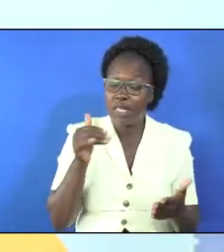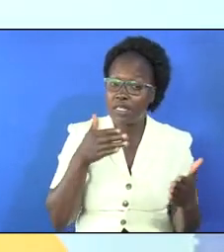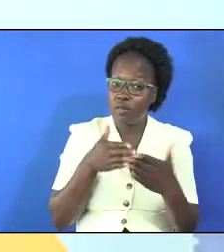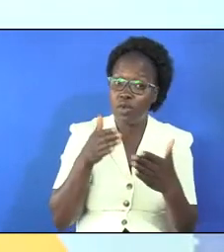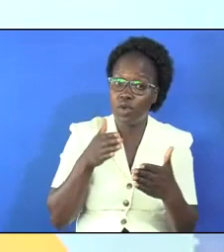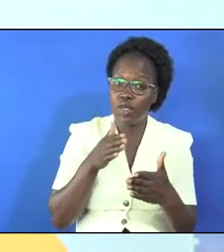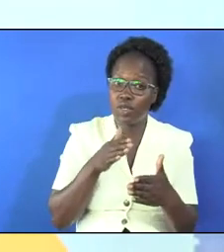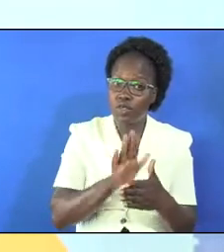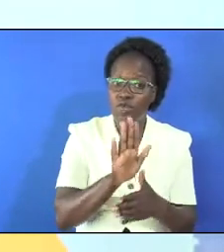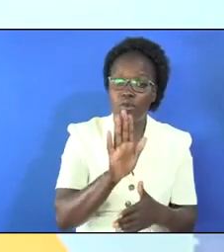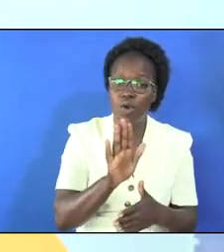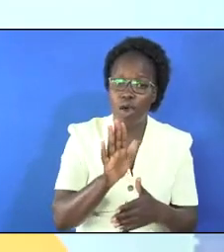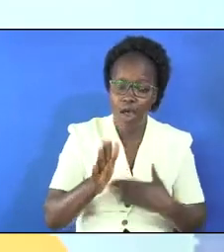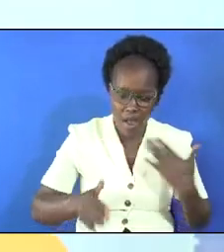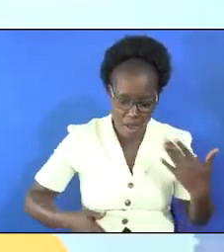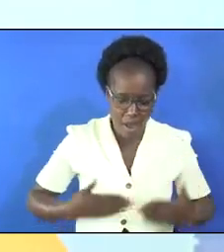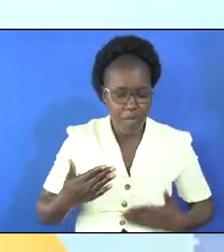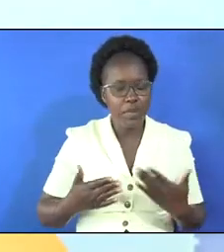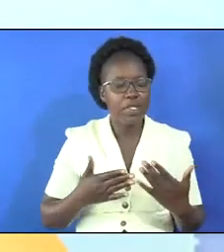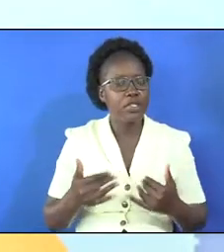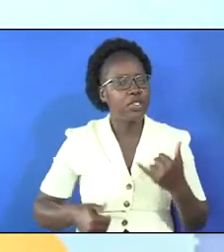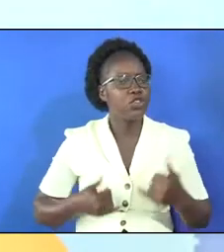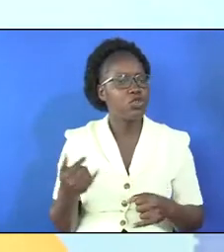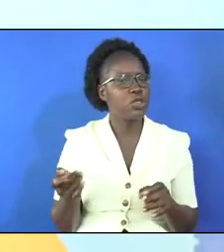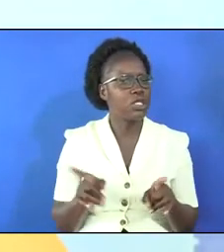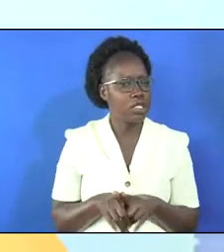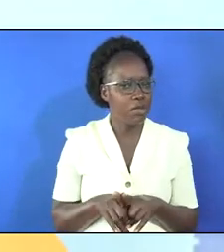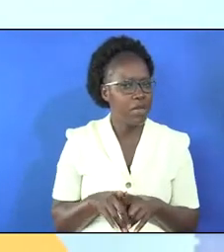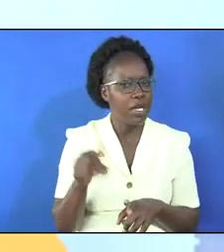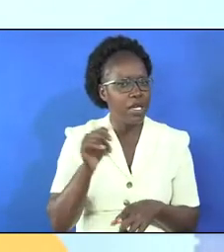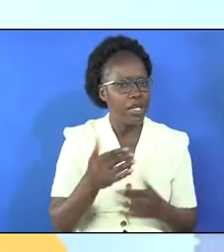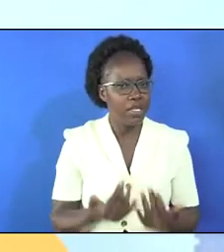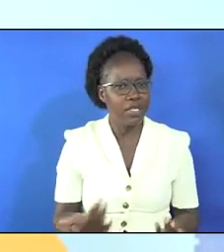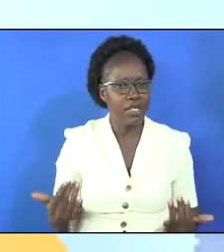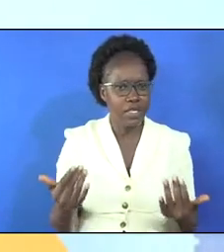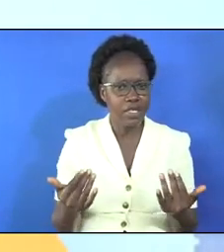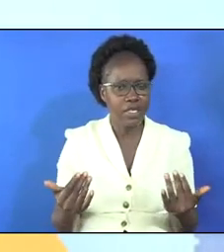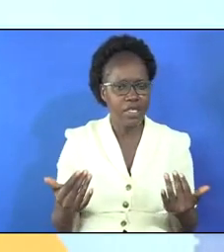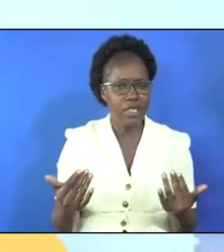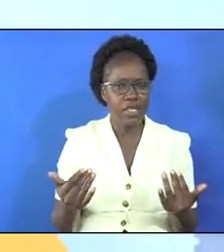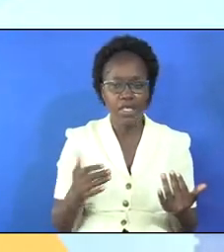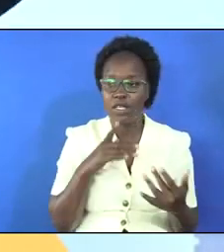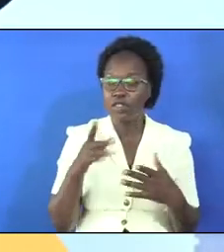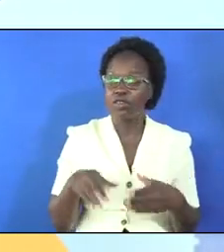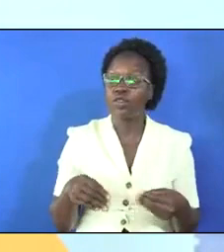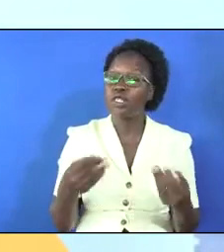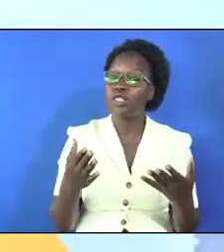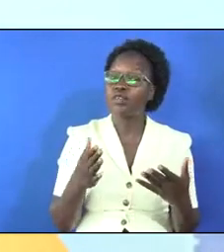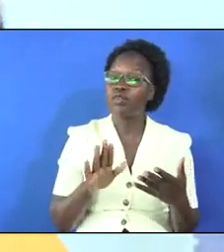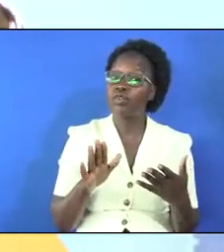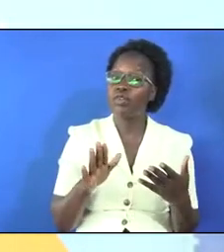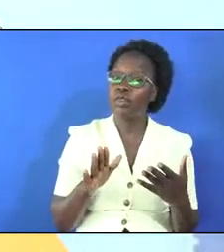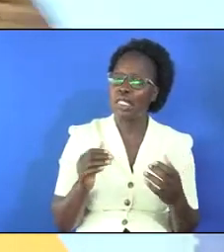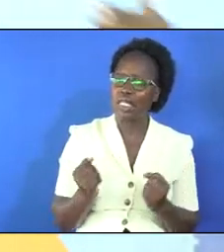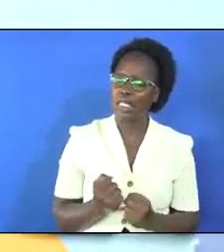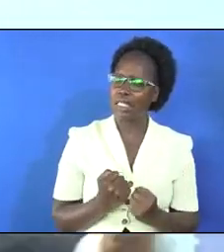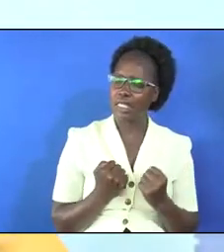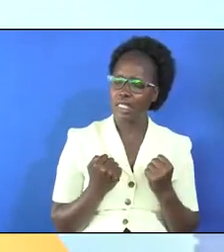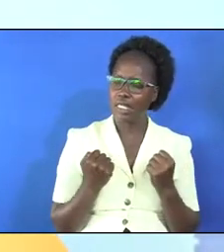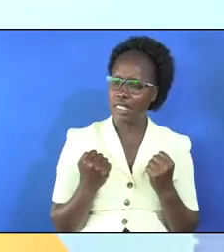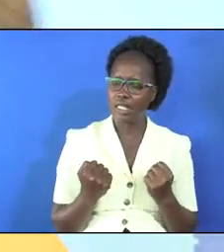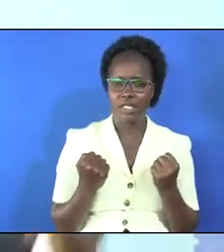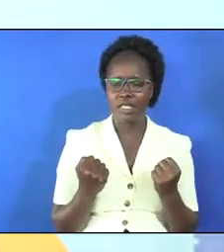blocking your happiness and your joy anything that is not giving you the energy